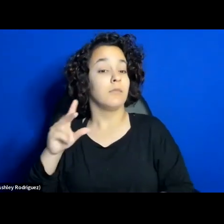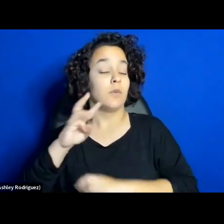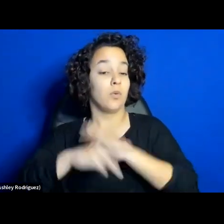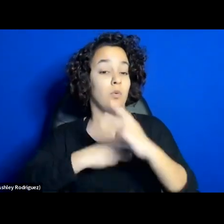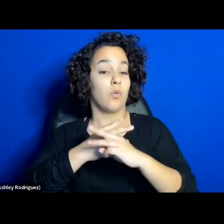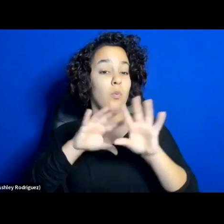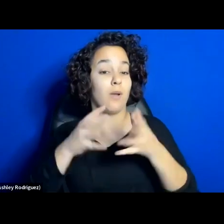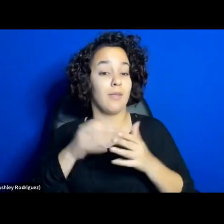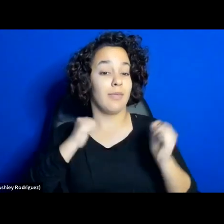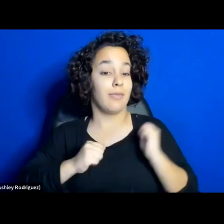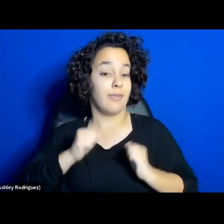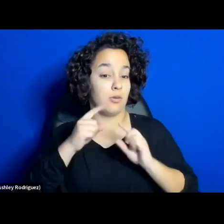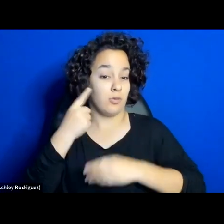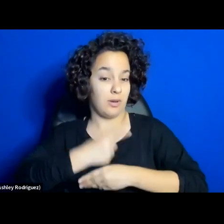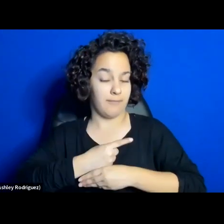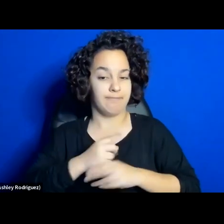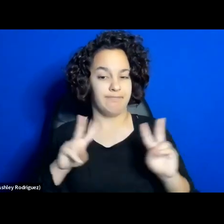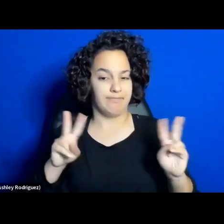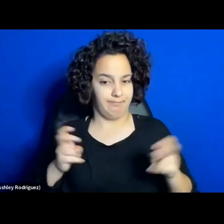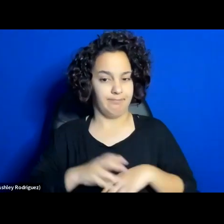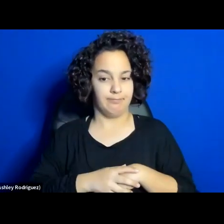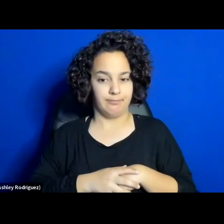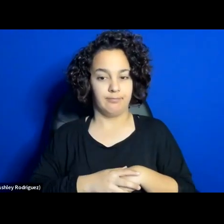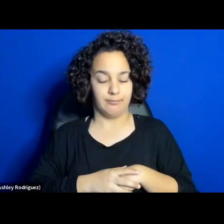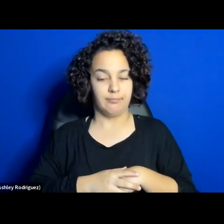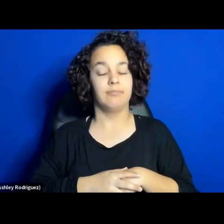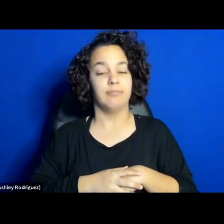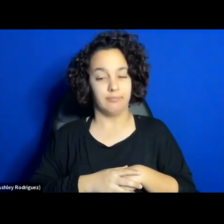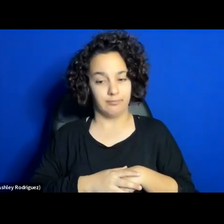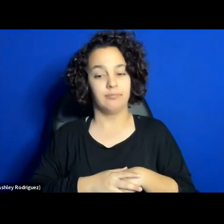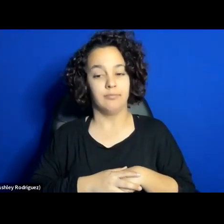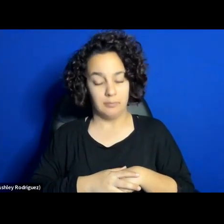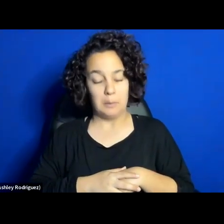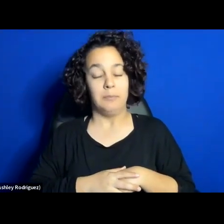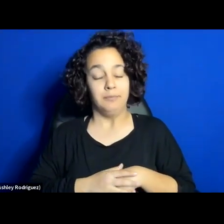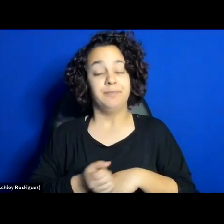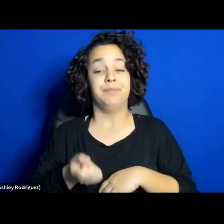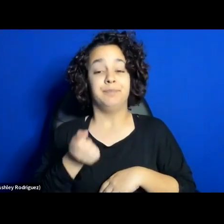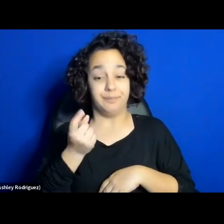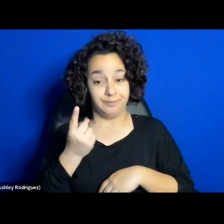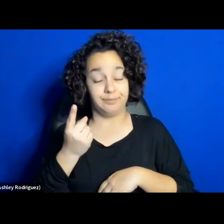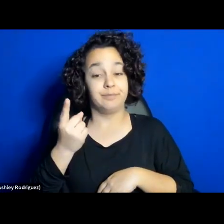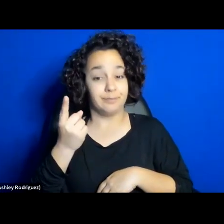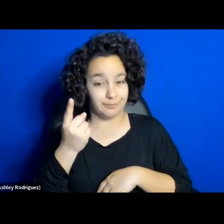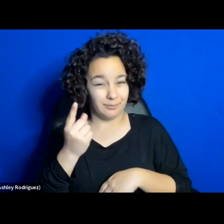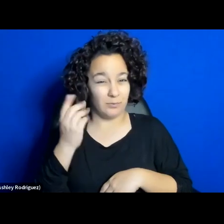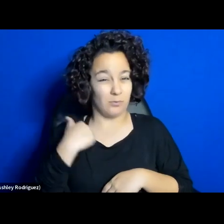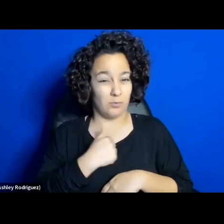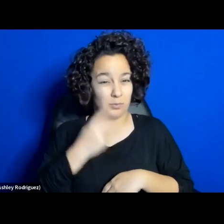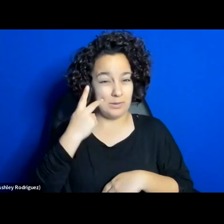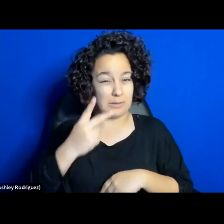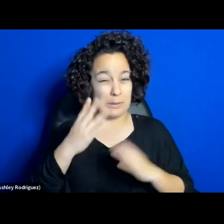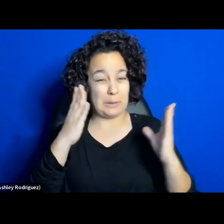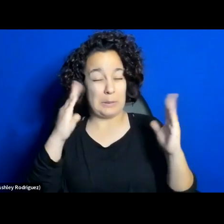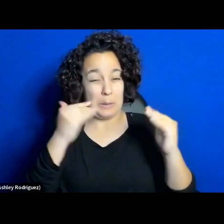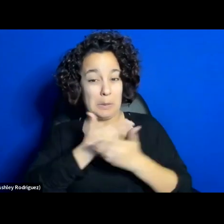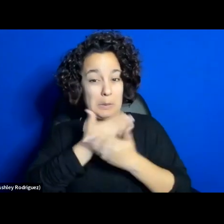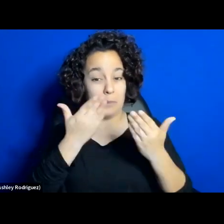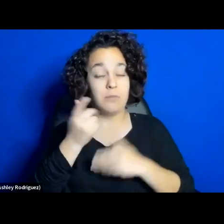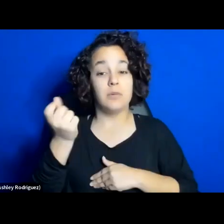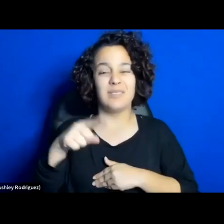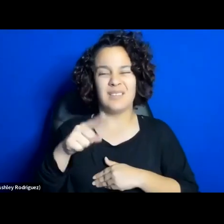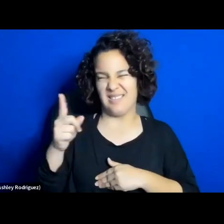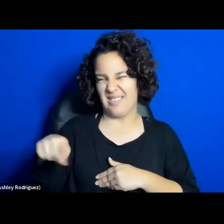Although at times working with a kind of uncertain hope, Iranian theater artists found themselves ethically responsible